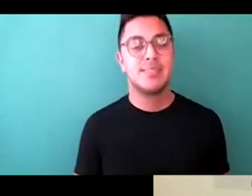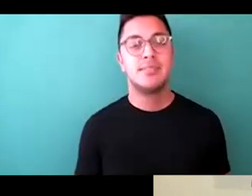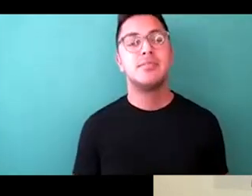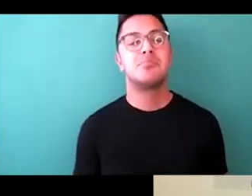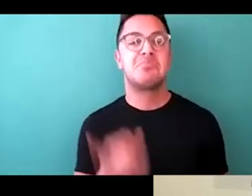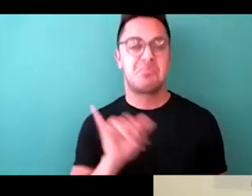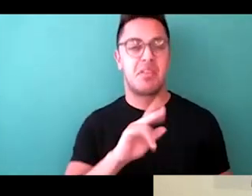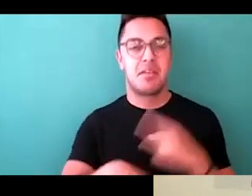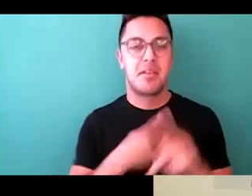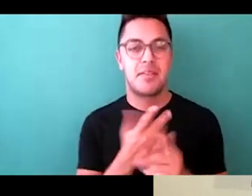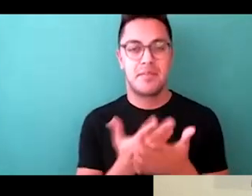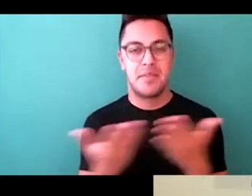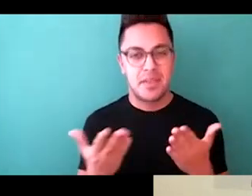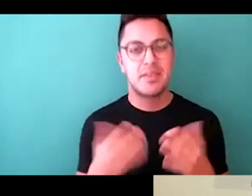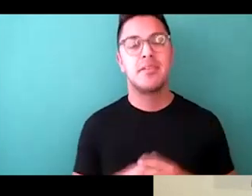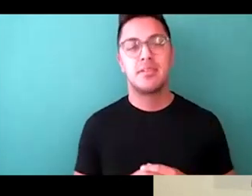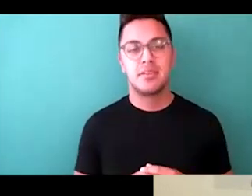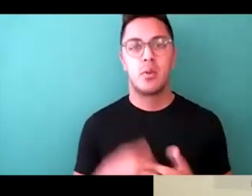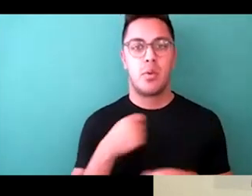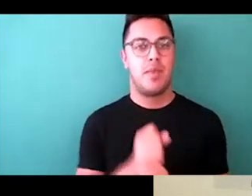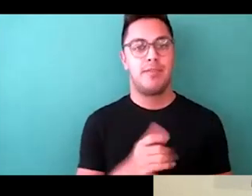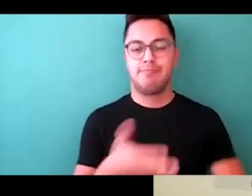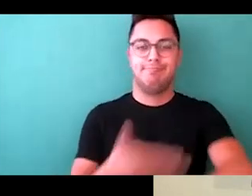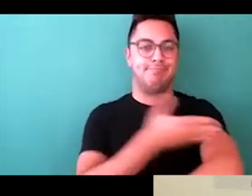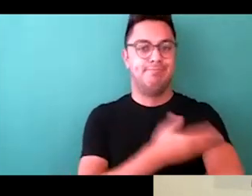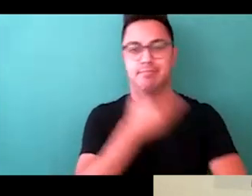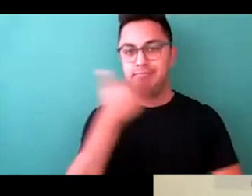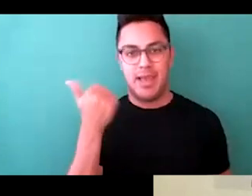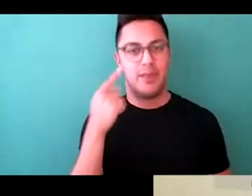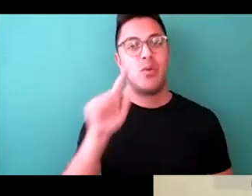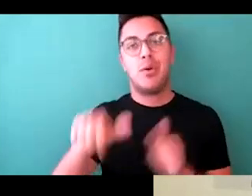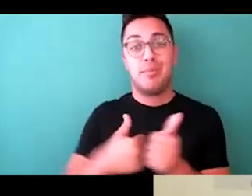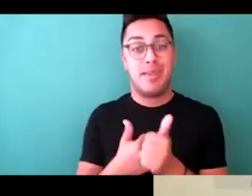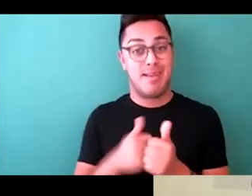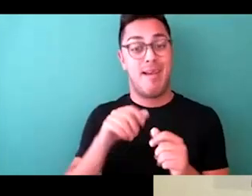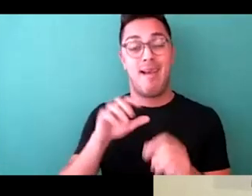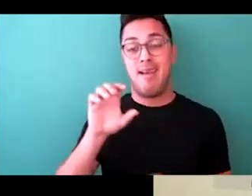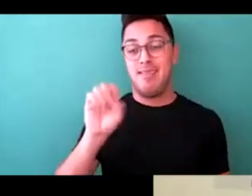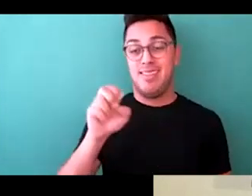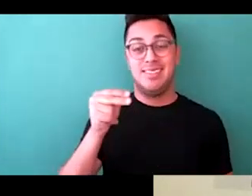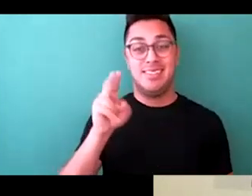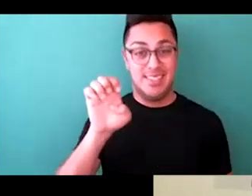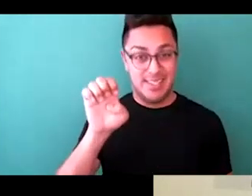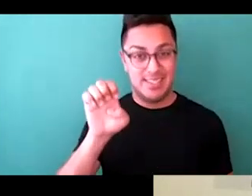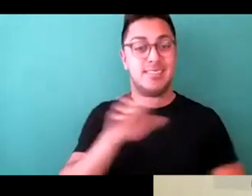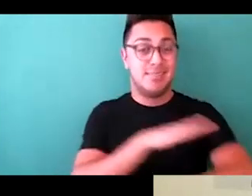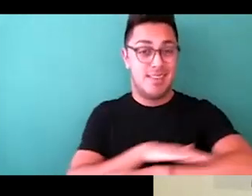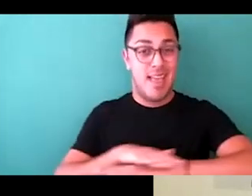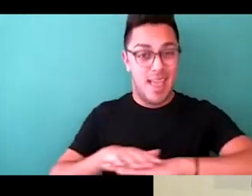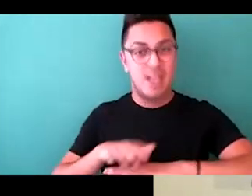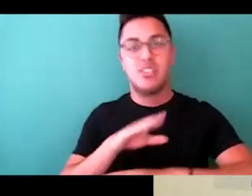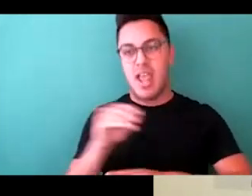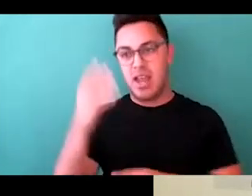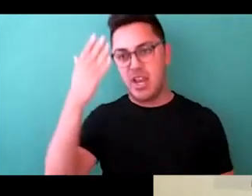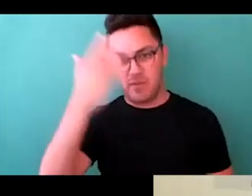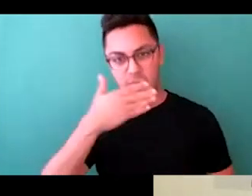make it so much better for behind the scenes and in front of the camera or behind the runway and in front of